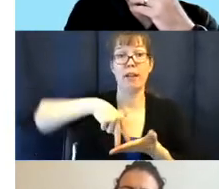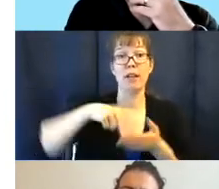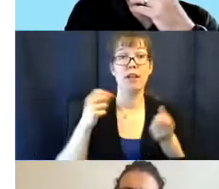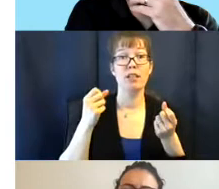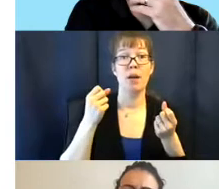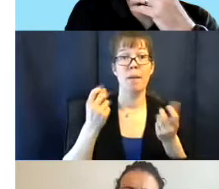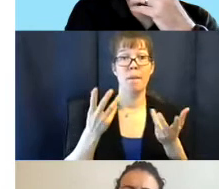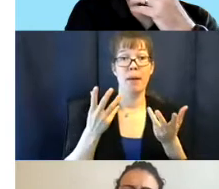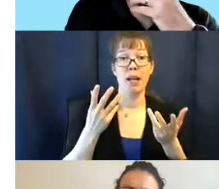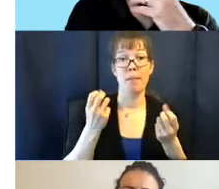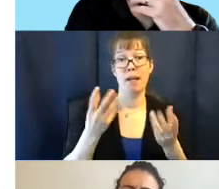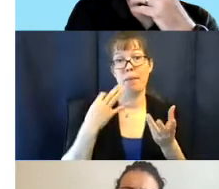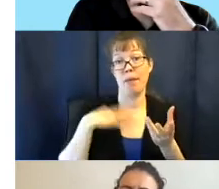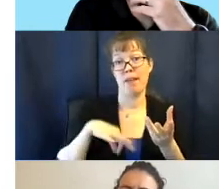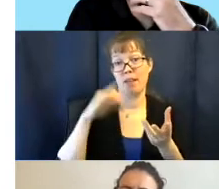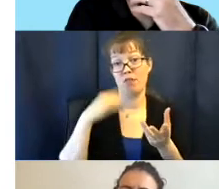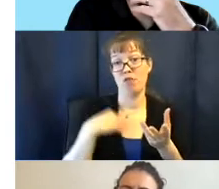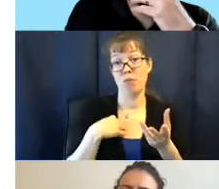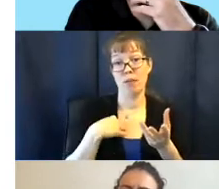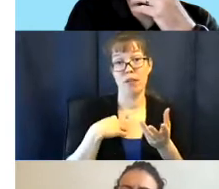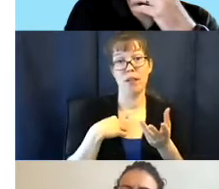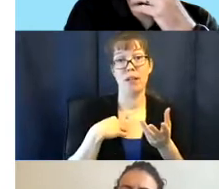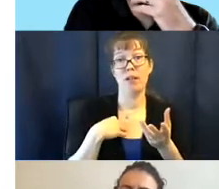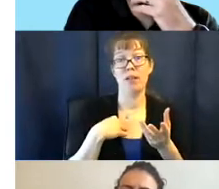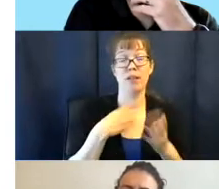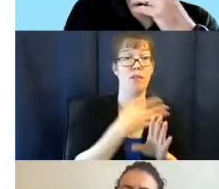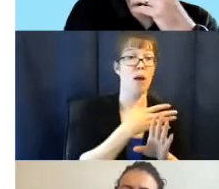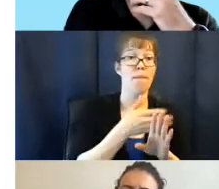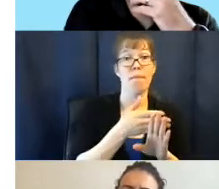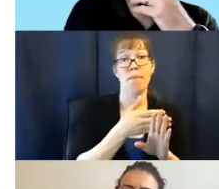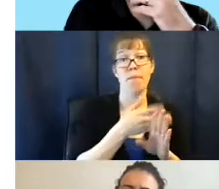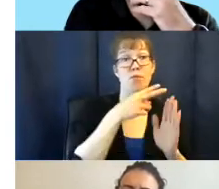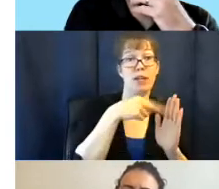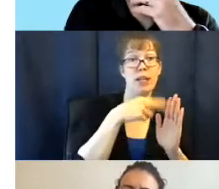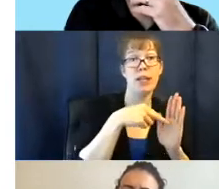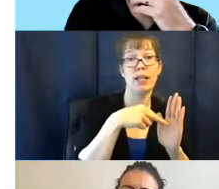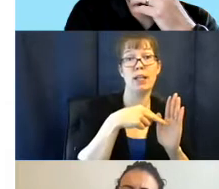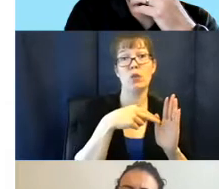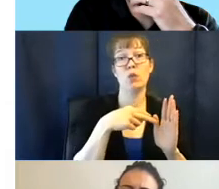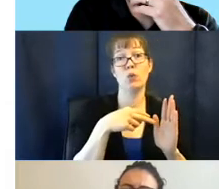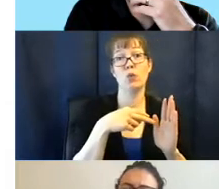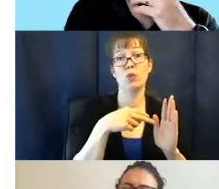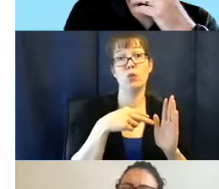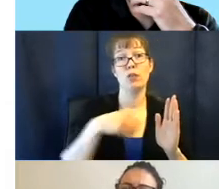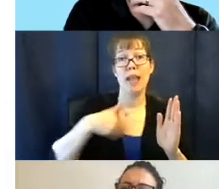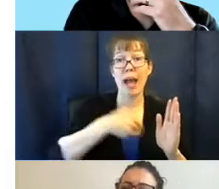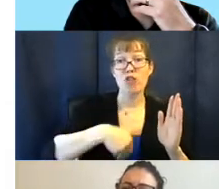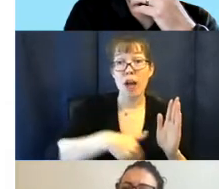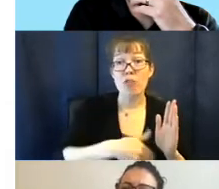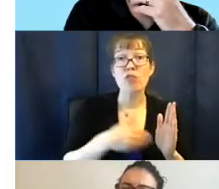Everything from breathing, to digestion, to cardiac function,